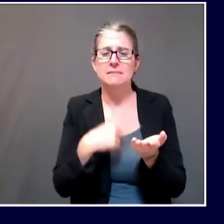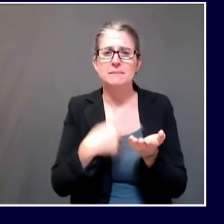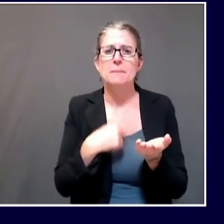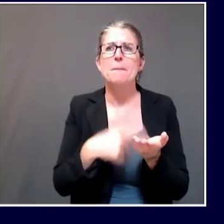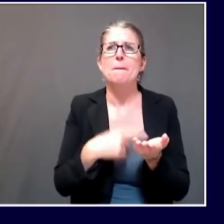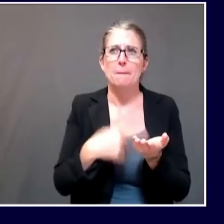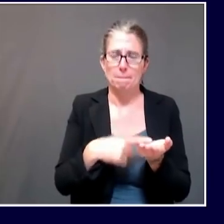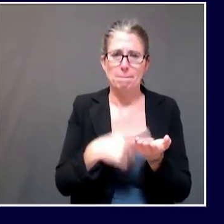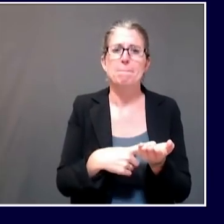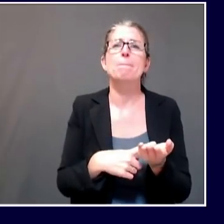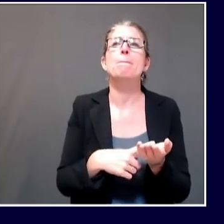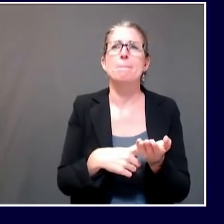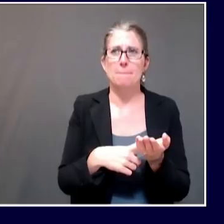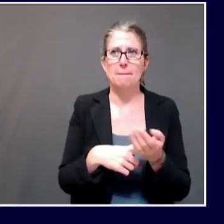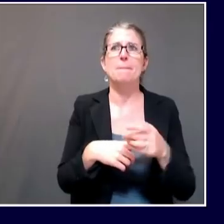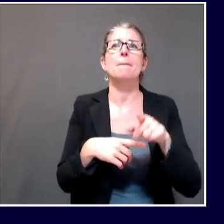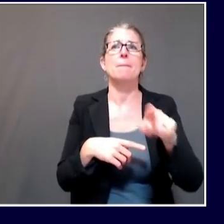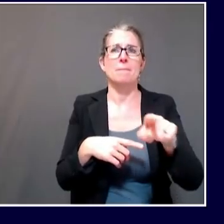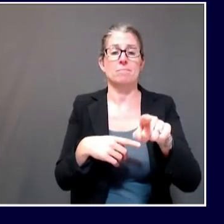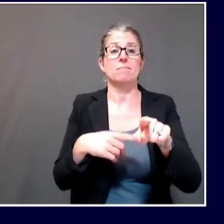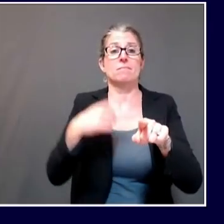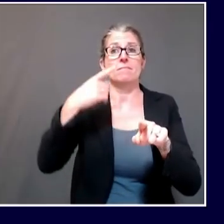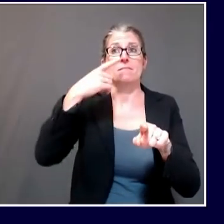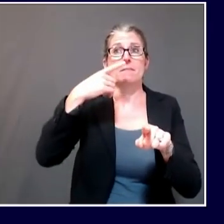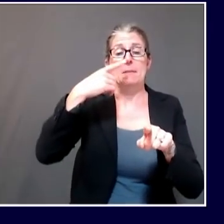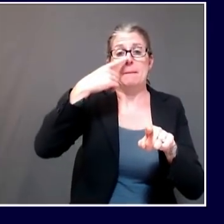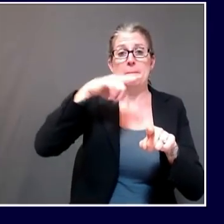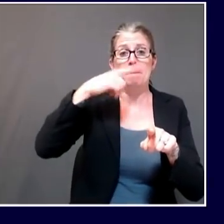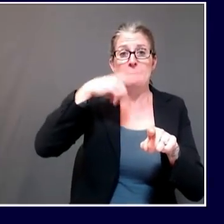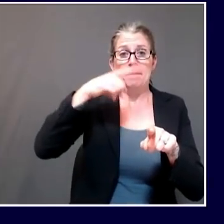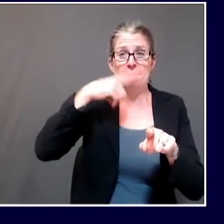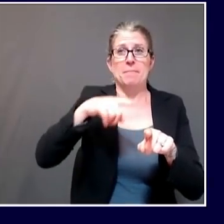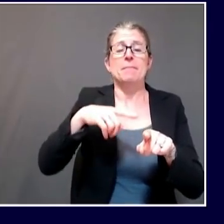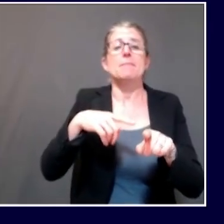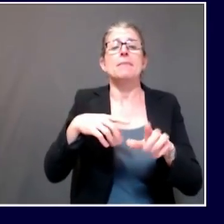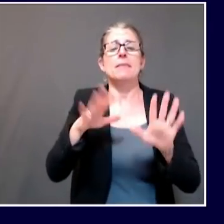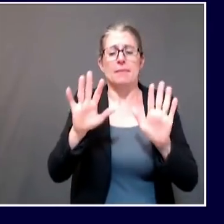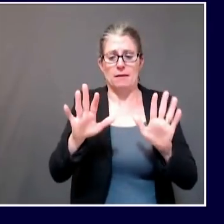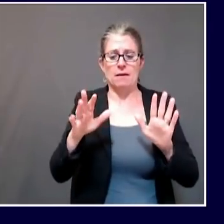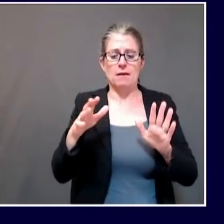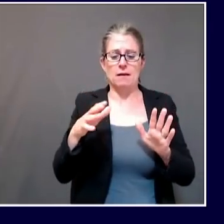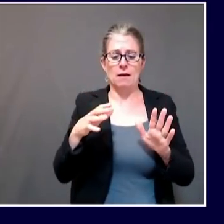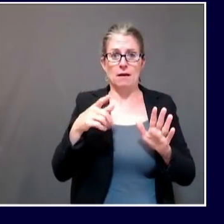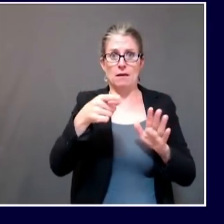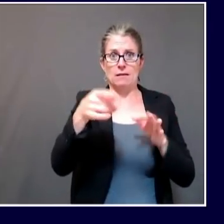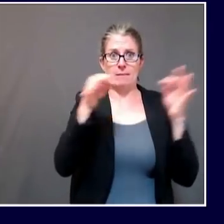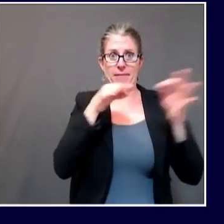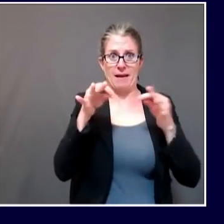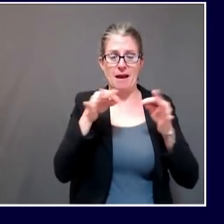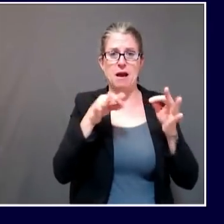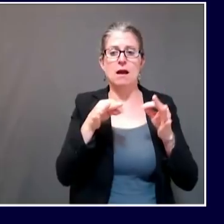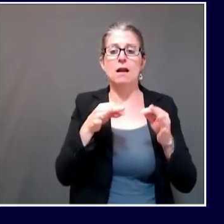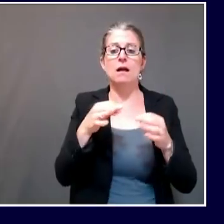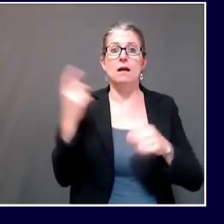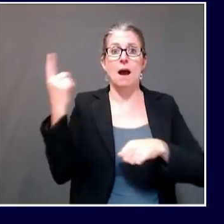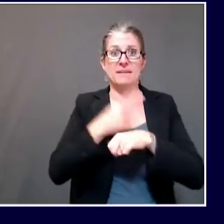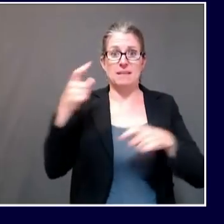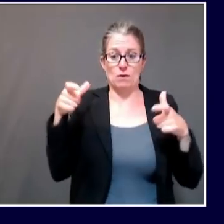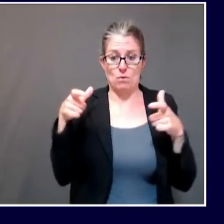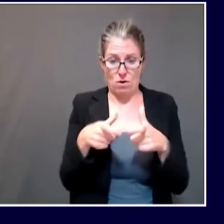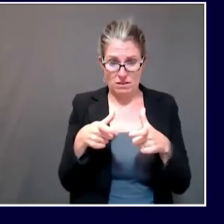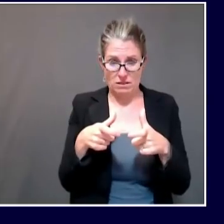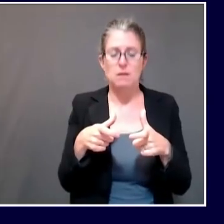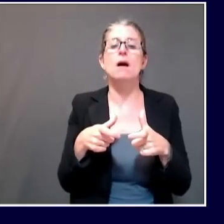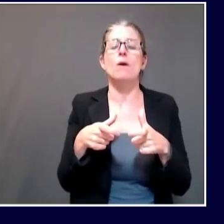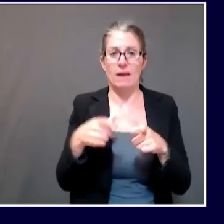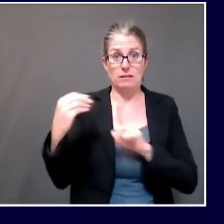person for a total of 15 minutes or more. So, as schools resume and as people are inside more, I wonder how the guidelines